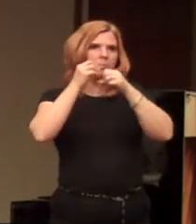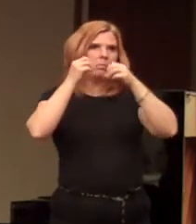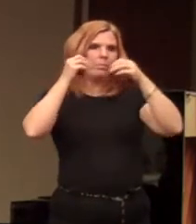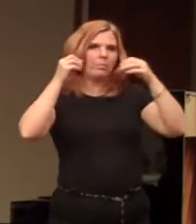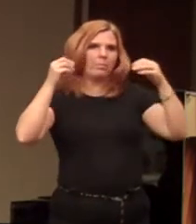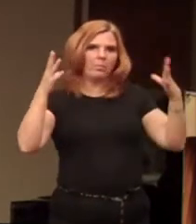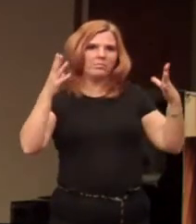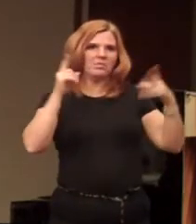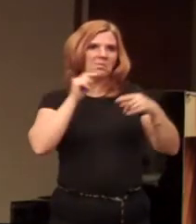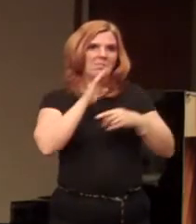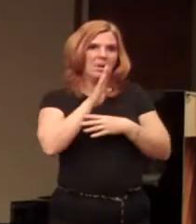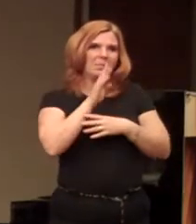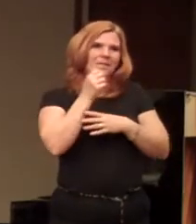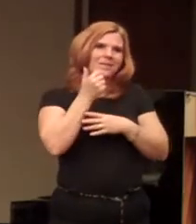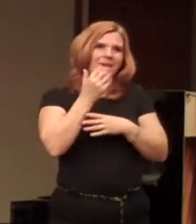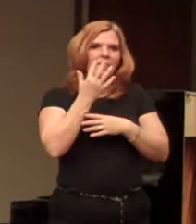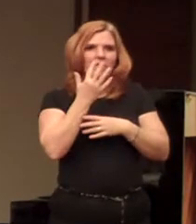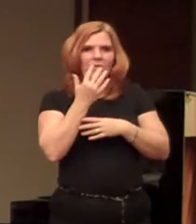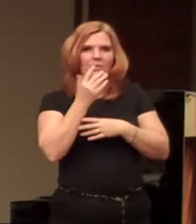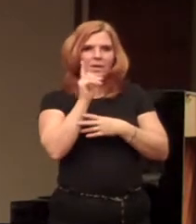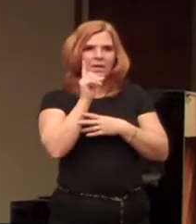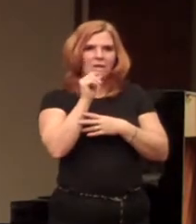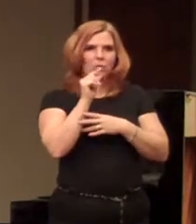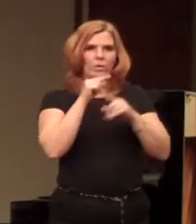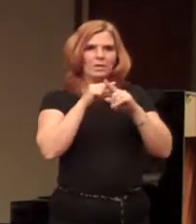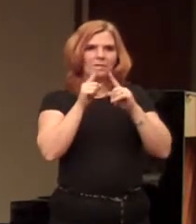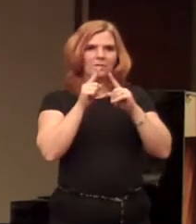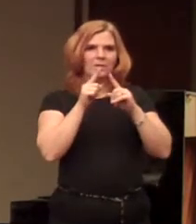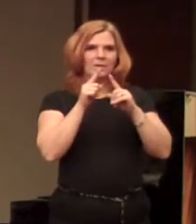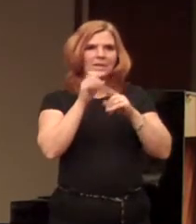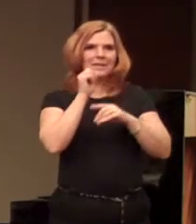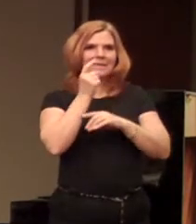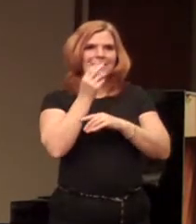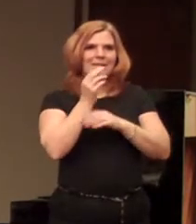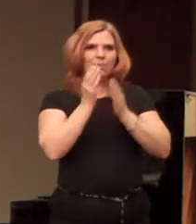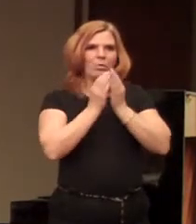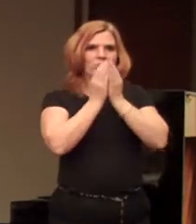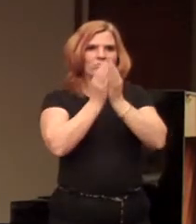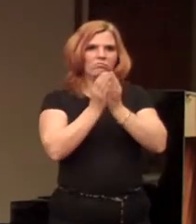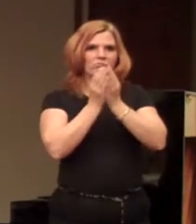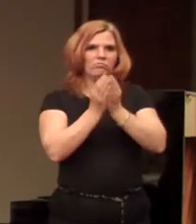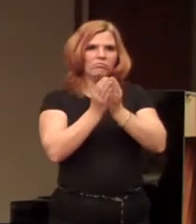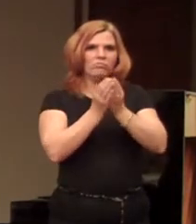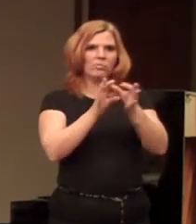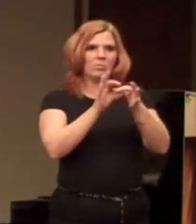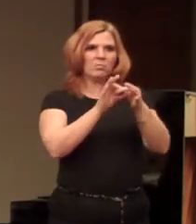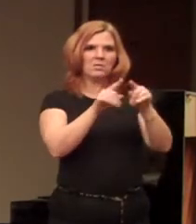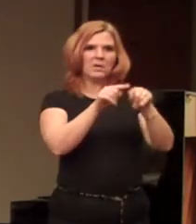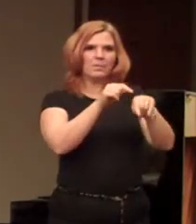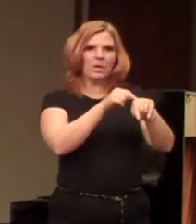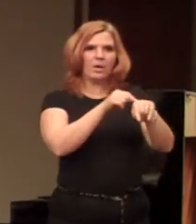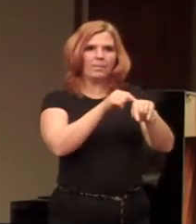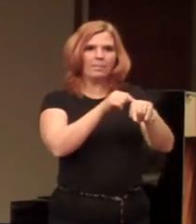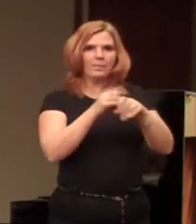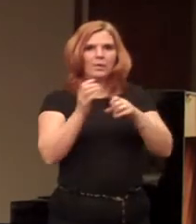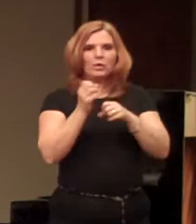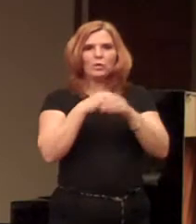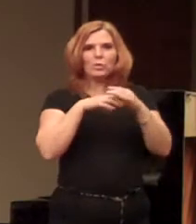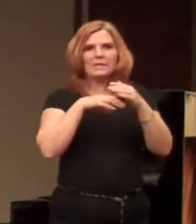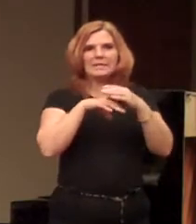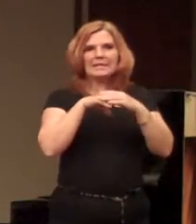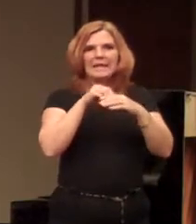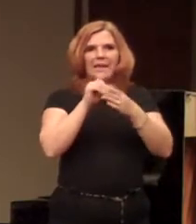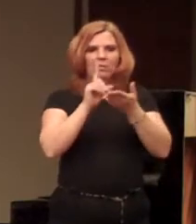it. There might be 10, 15, 20 different steamboats all tied up at the same time. You could take out,